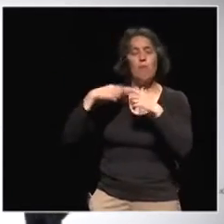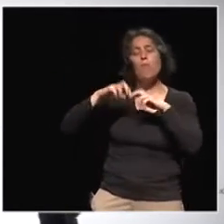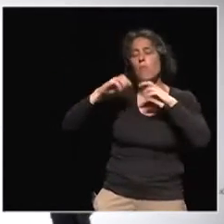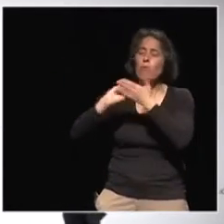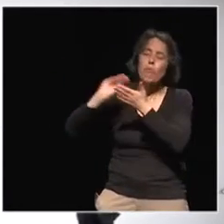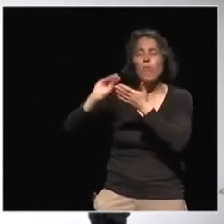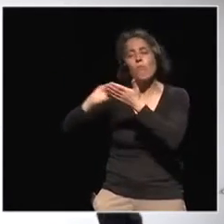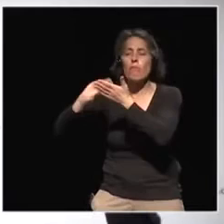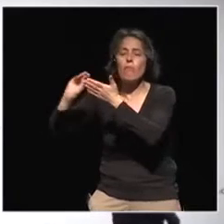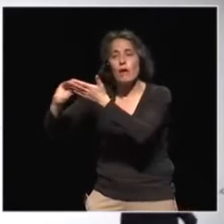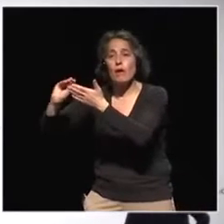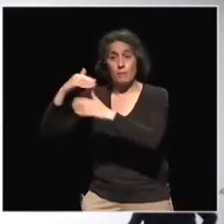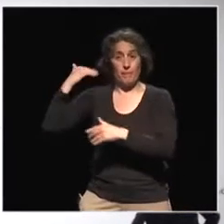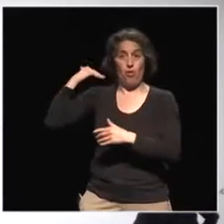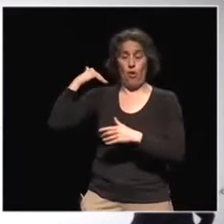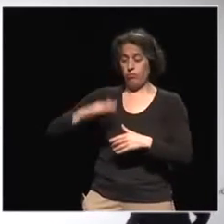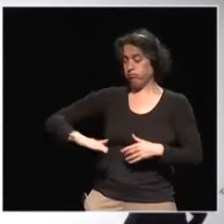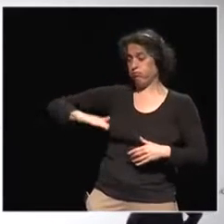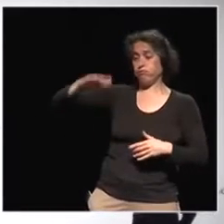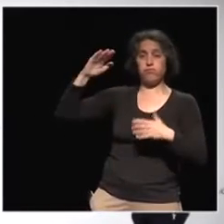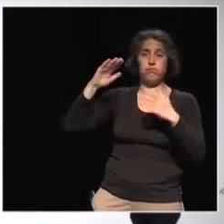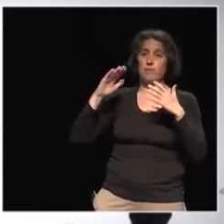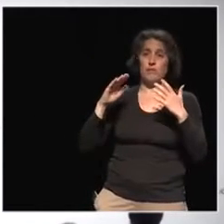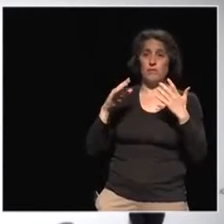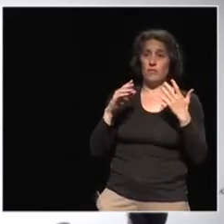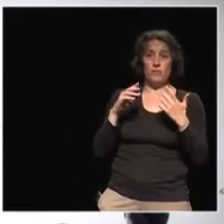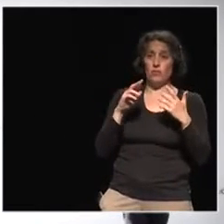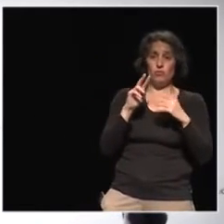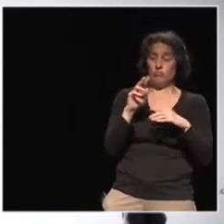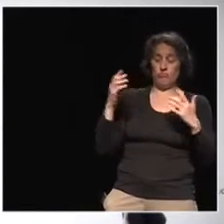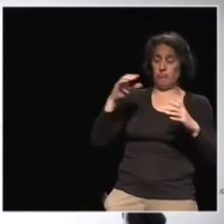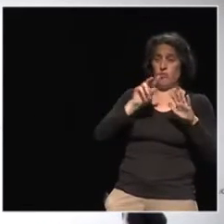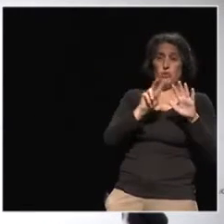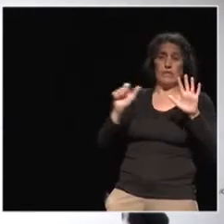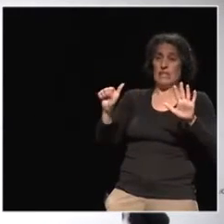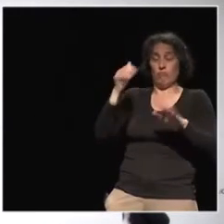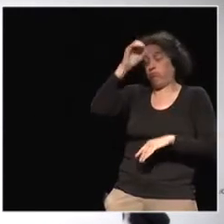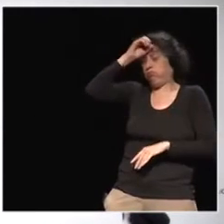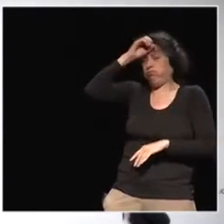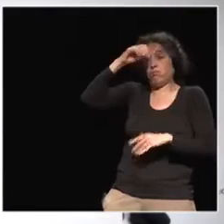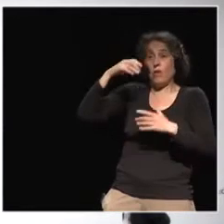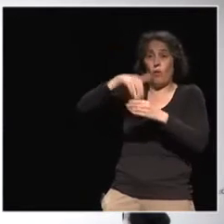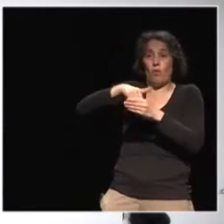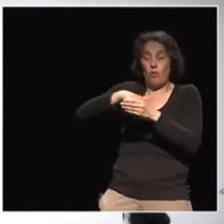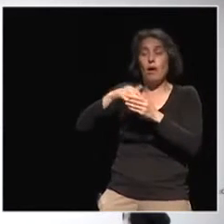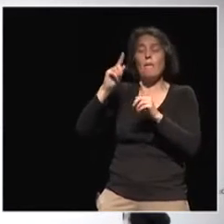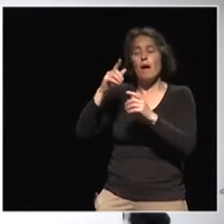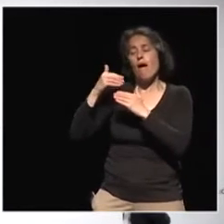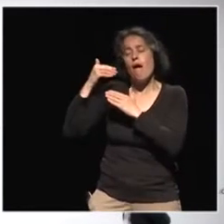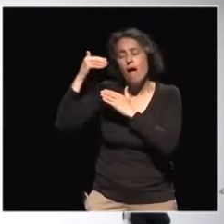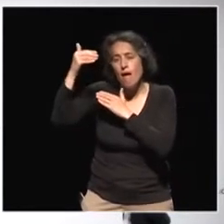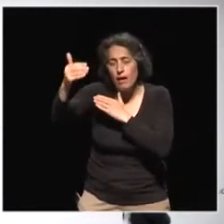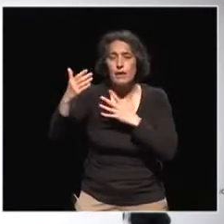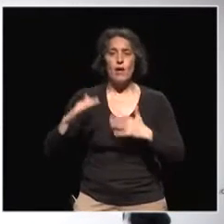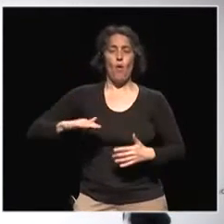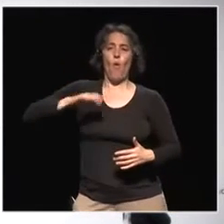the mainstream. Because we're not going to get rid of those. Those are very important disciplines that we need. So we need to continue with maths. We need to